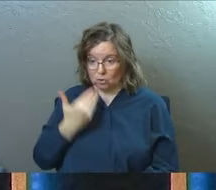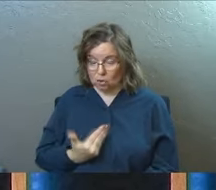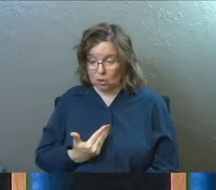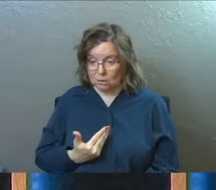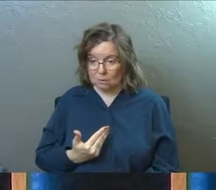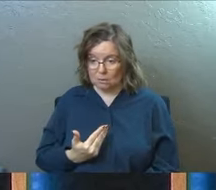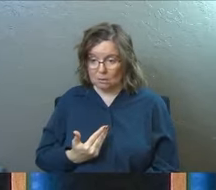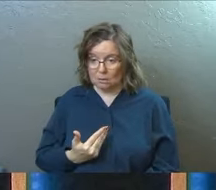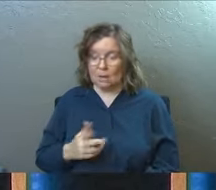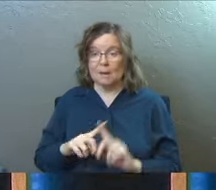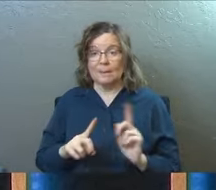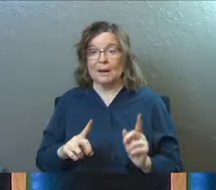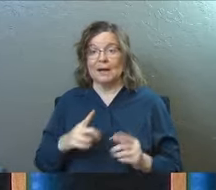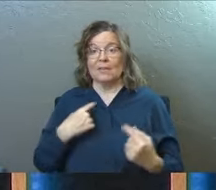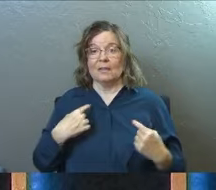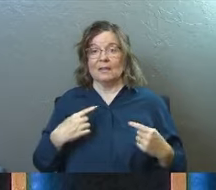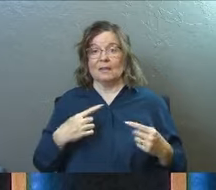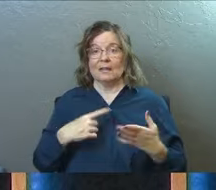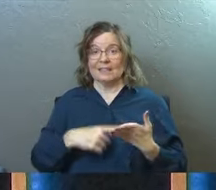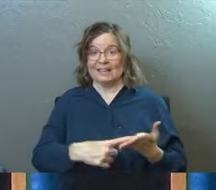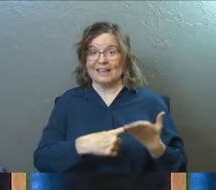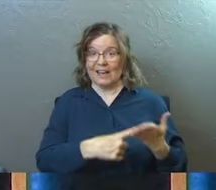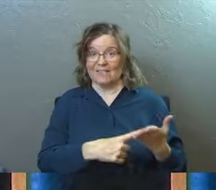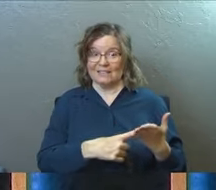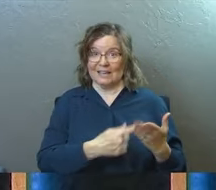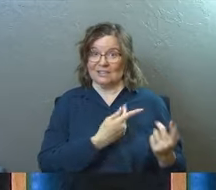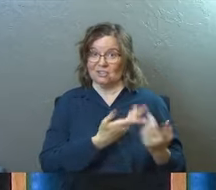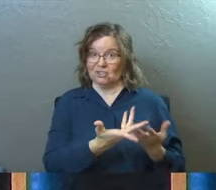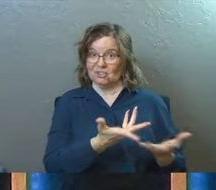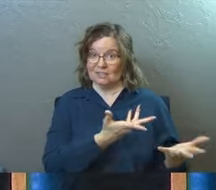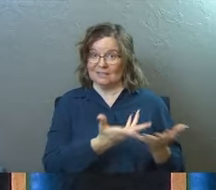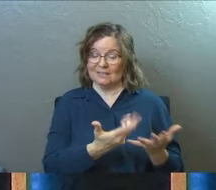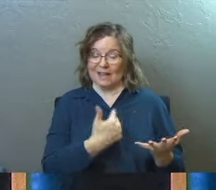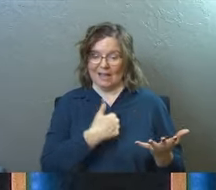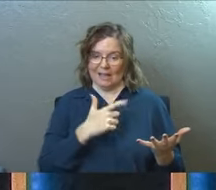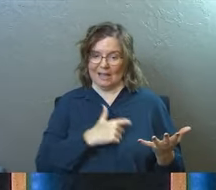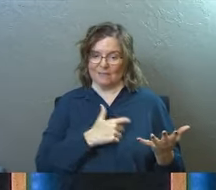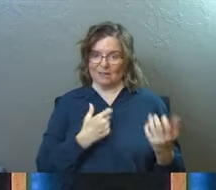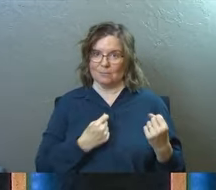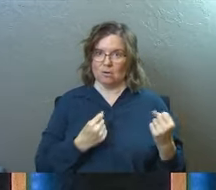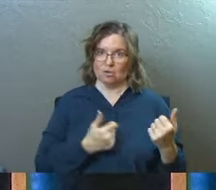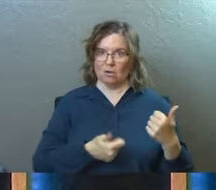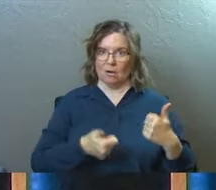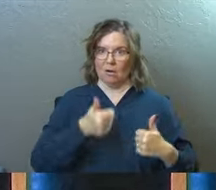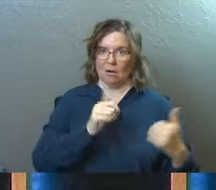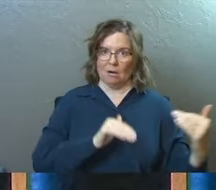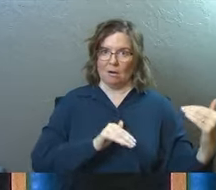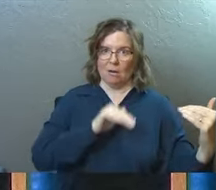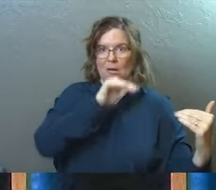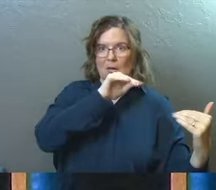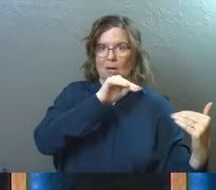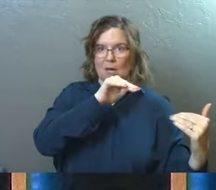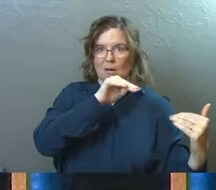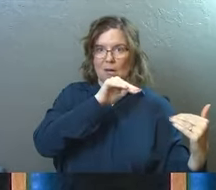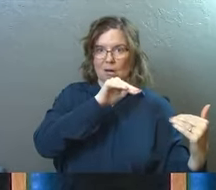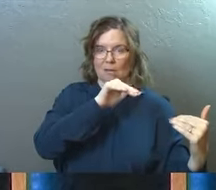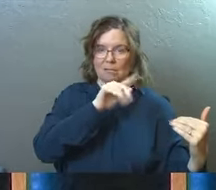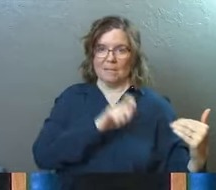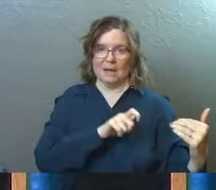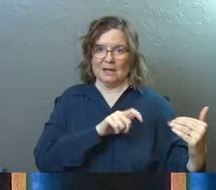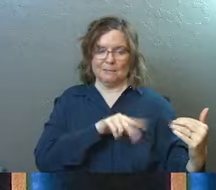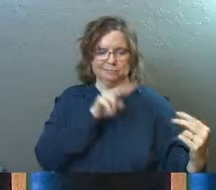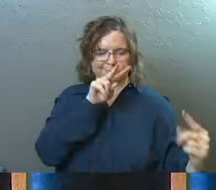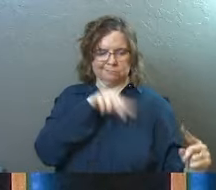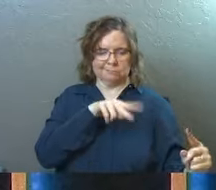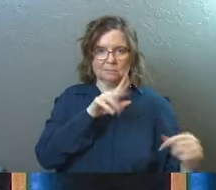good. But the conversation Bonhoeffer's talking about is I have to be stronger than you. I have to be